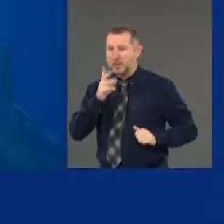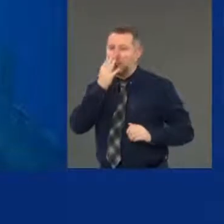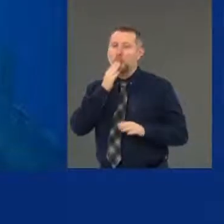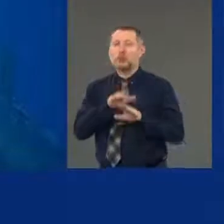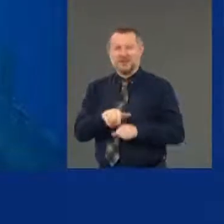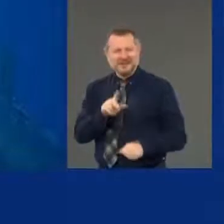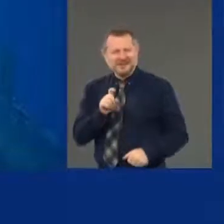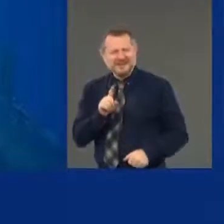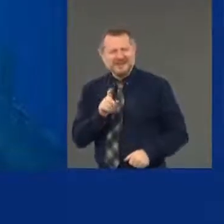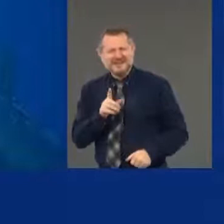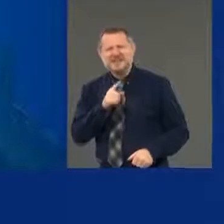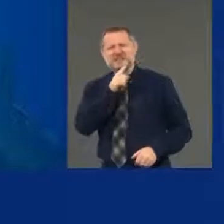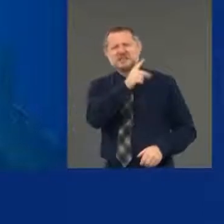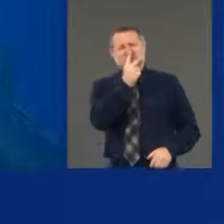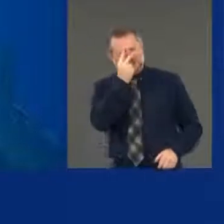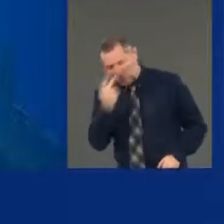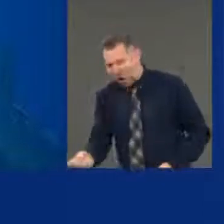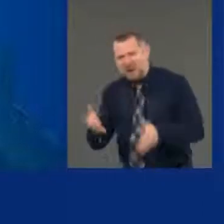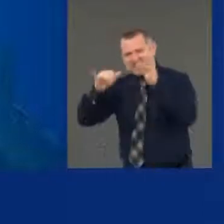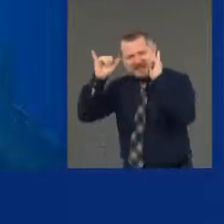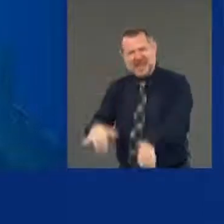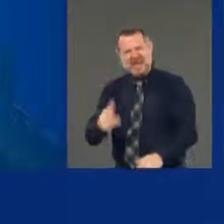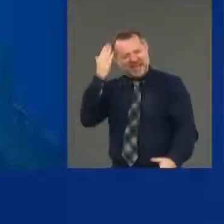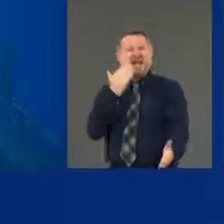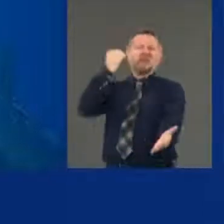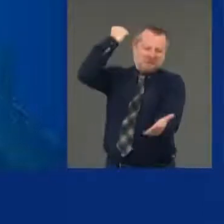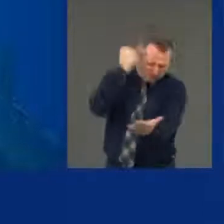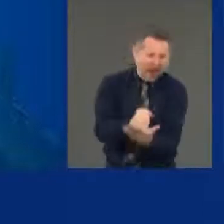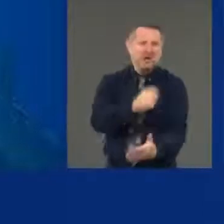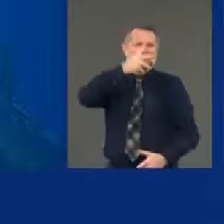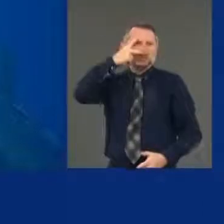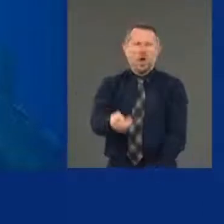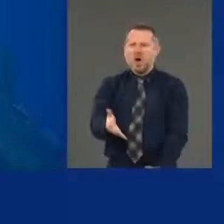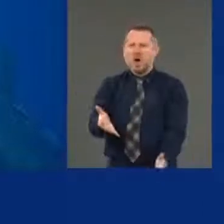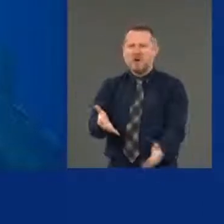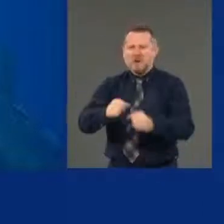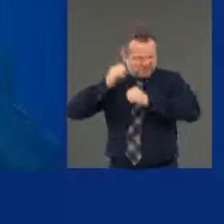You saw his head hit the pavement. You see blood on the pavement.